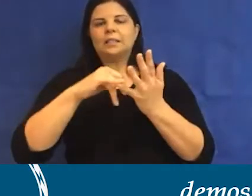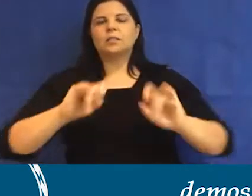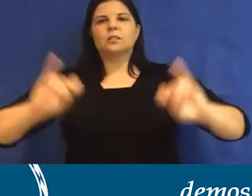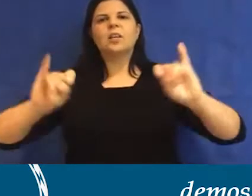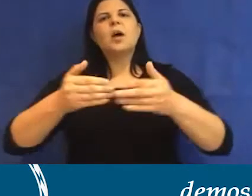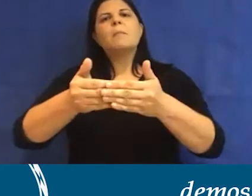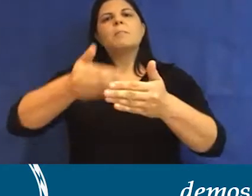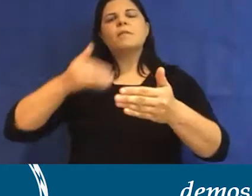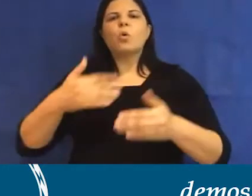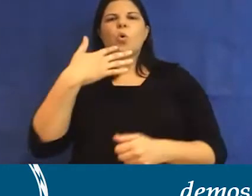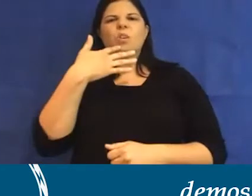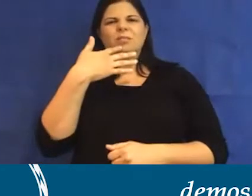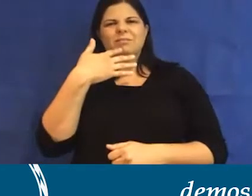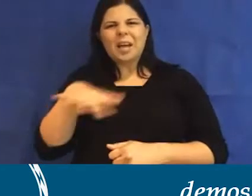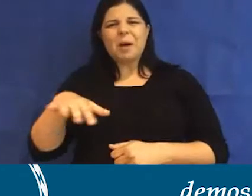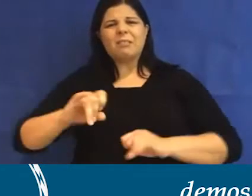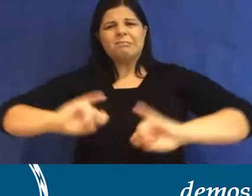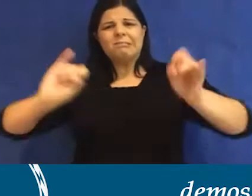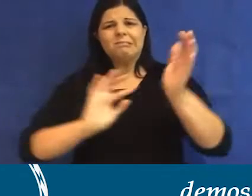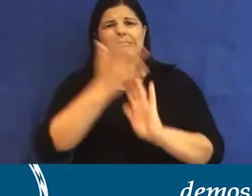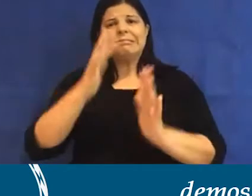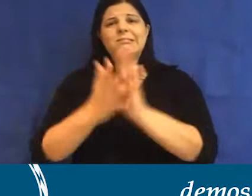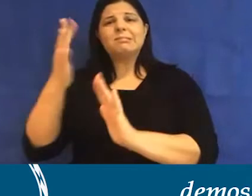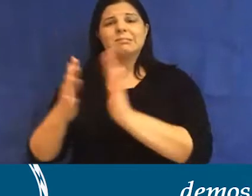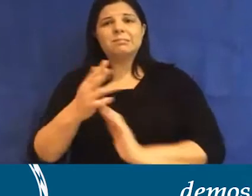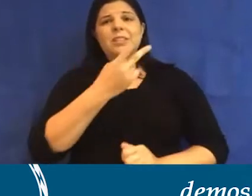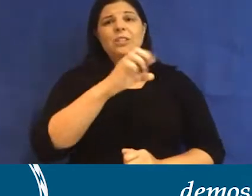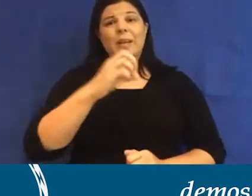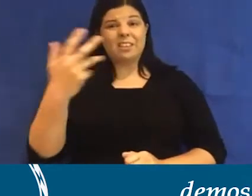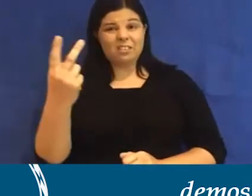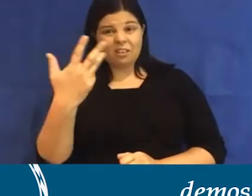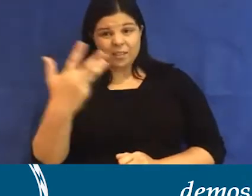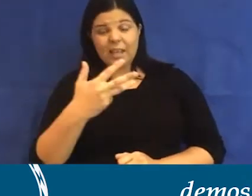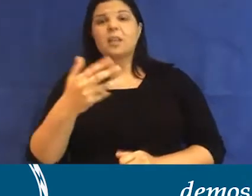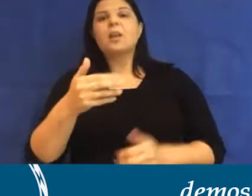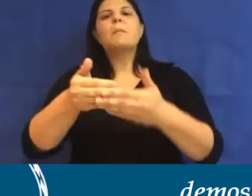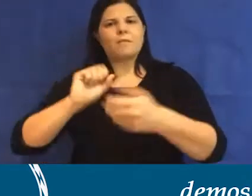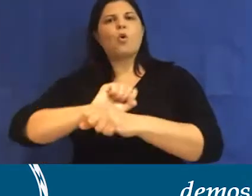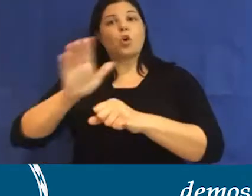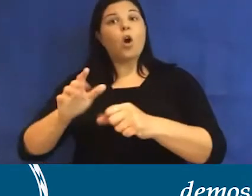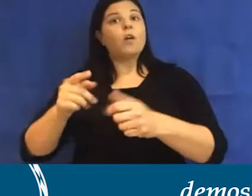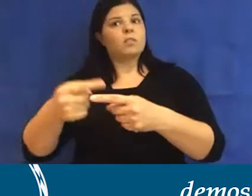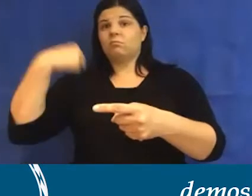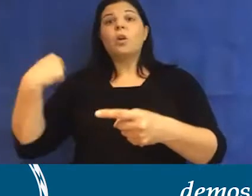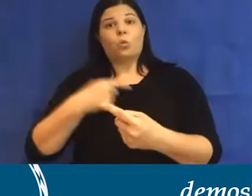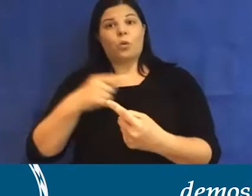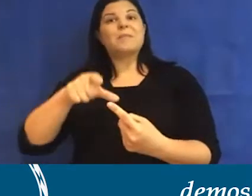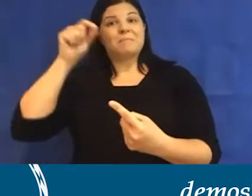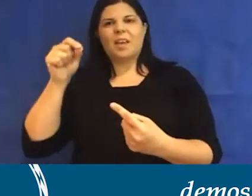in 2019. And we actually chose it here in this room, brainstorming amongst the editors.